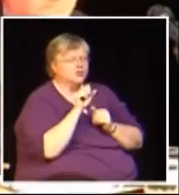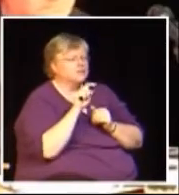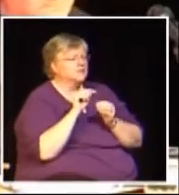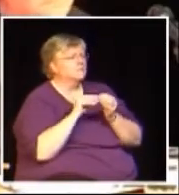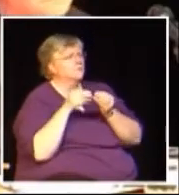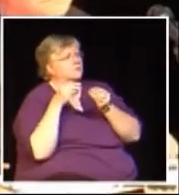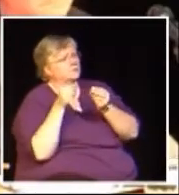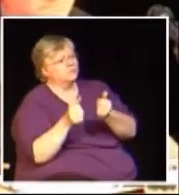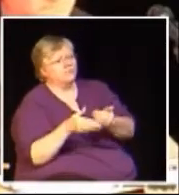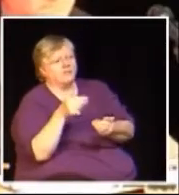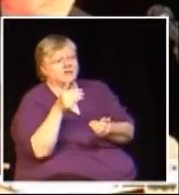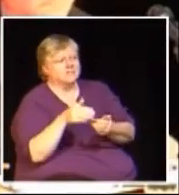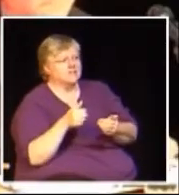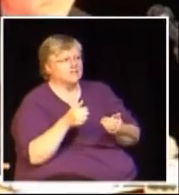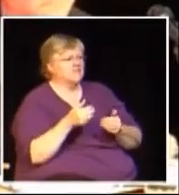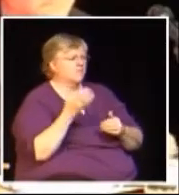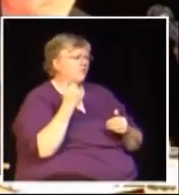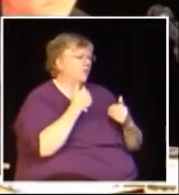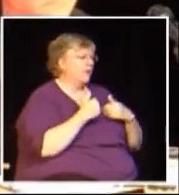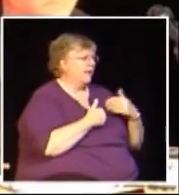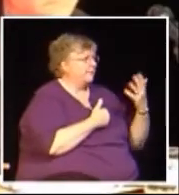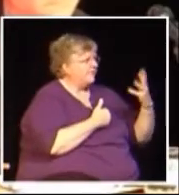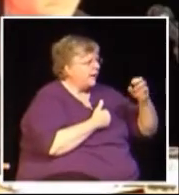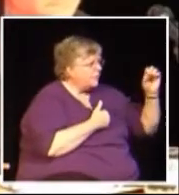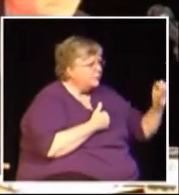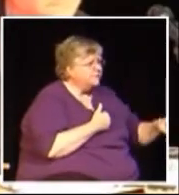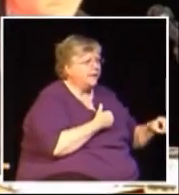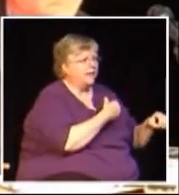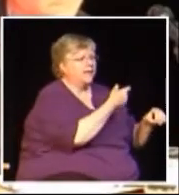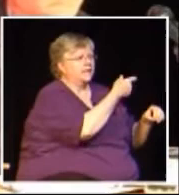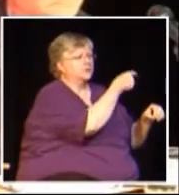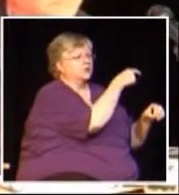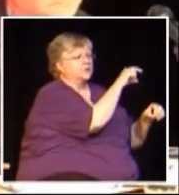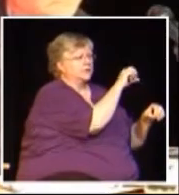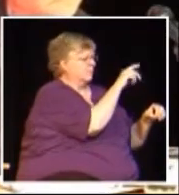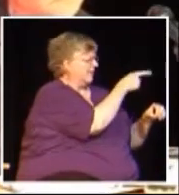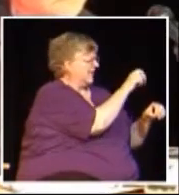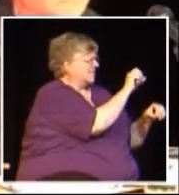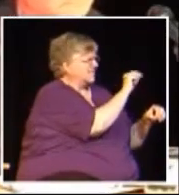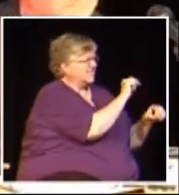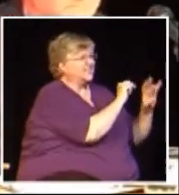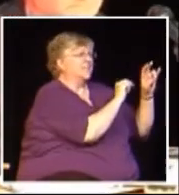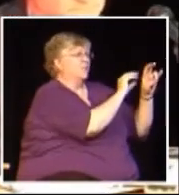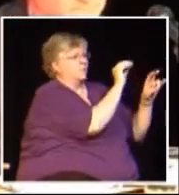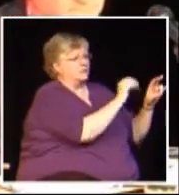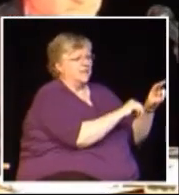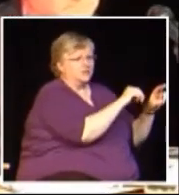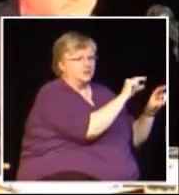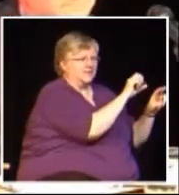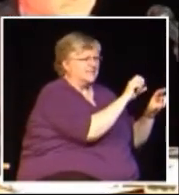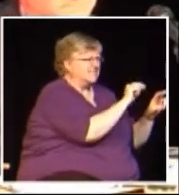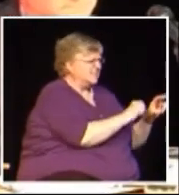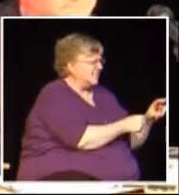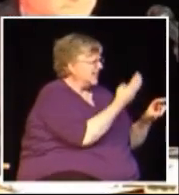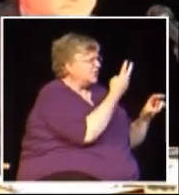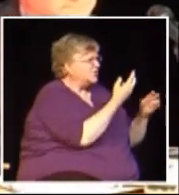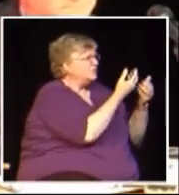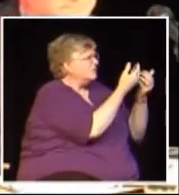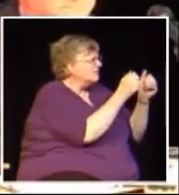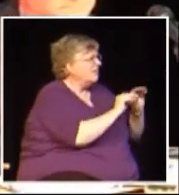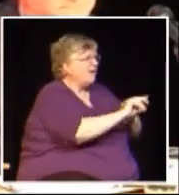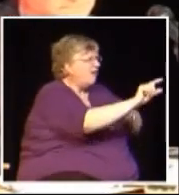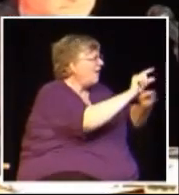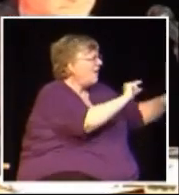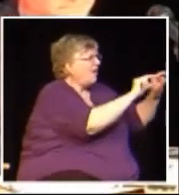HST is efficient. We used to have 5% GST and 7% GSPST and two totally different government